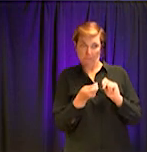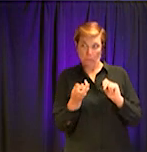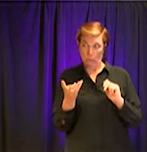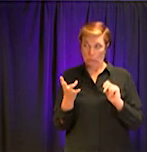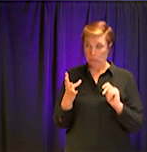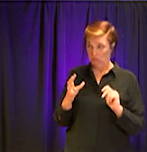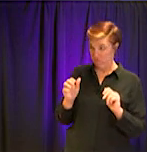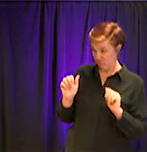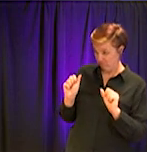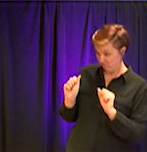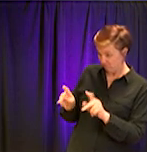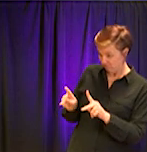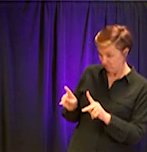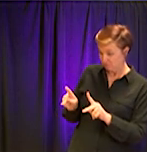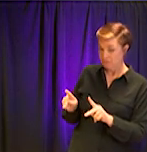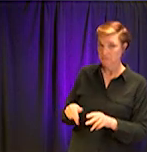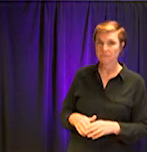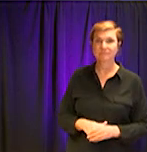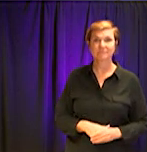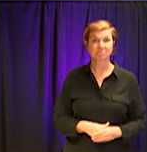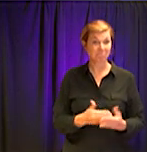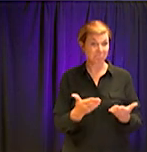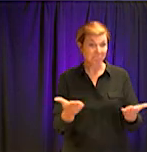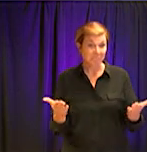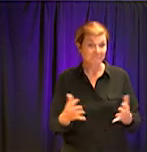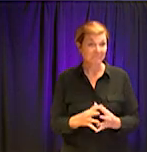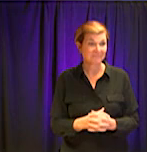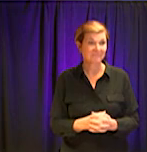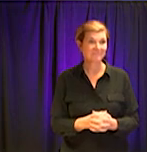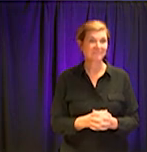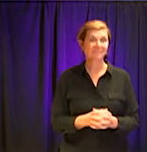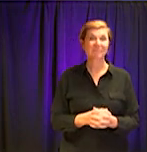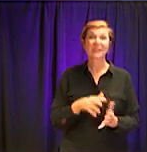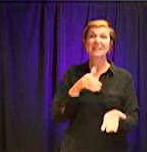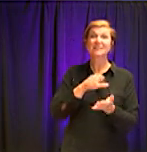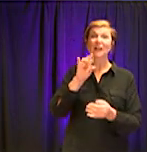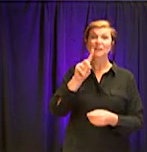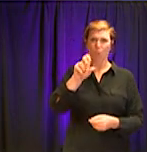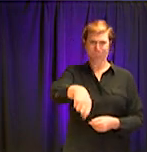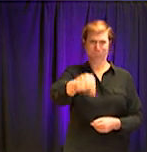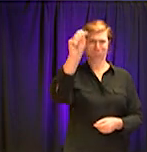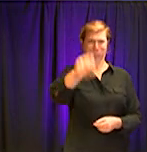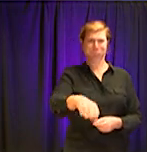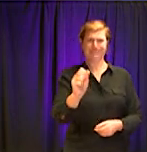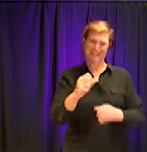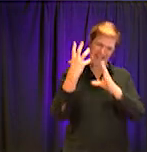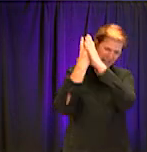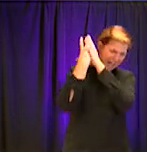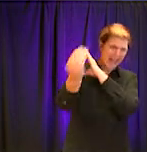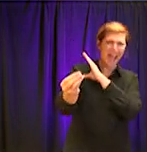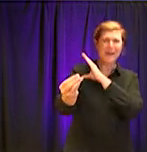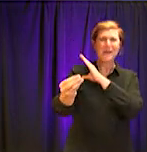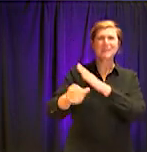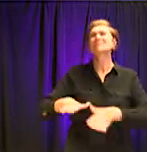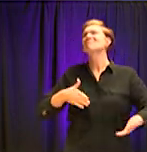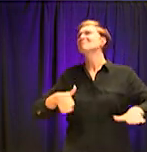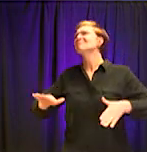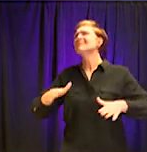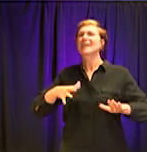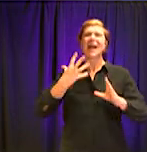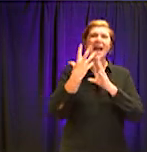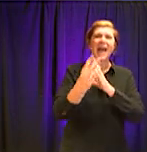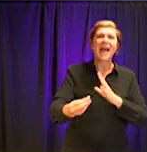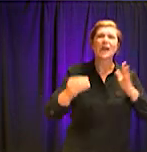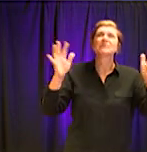professionals here? I think they absolutely should get out of the house. I mean, I think that just being outside in fresh